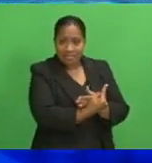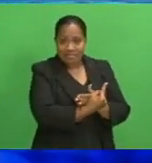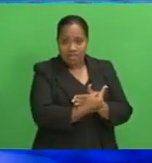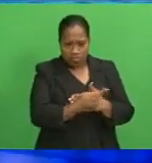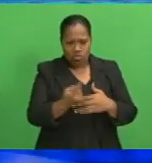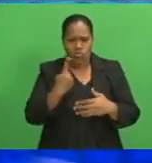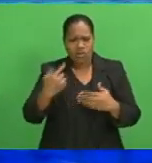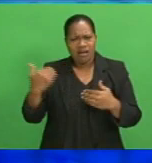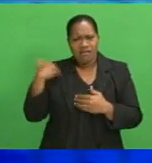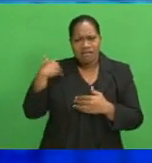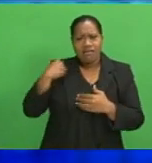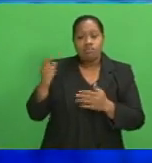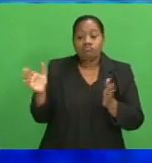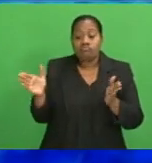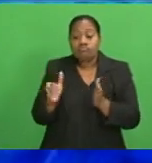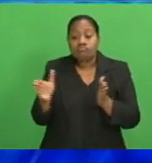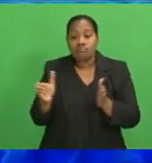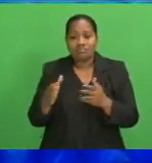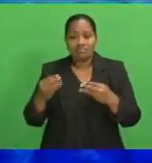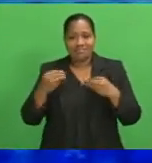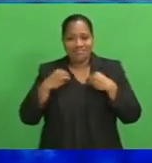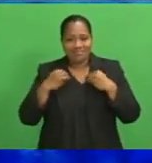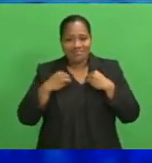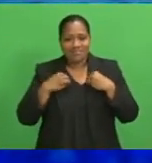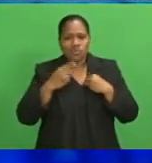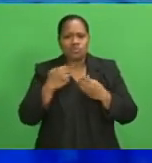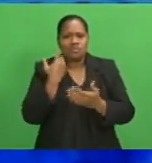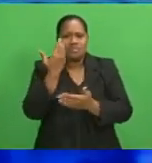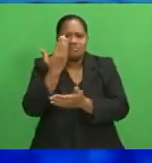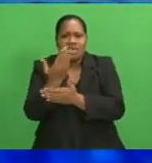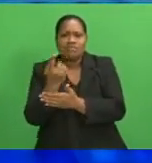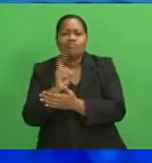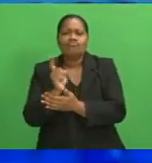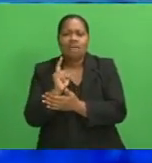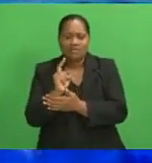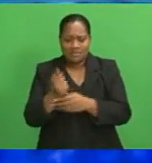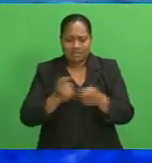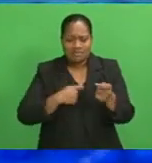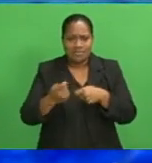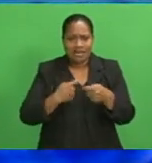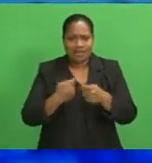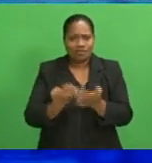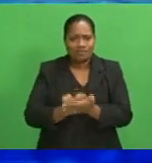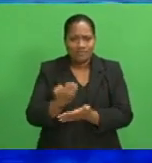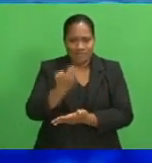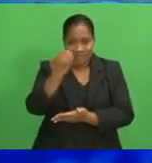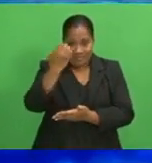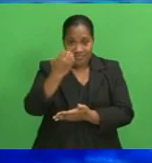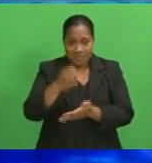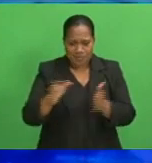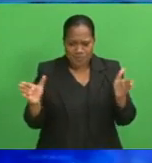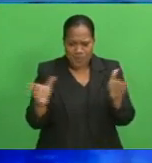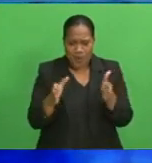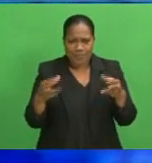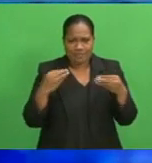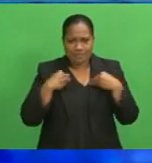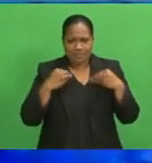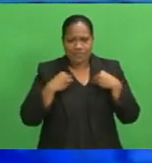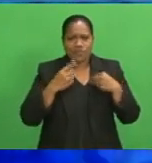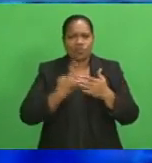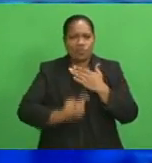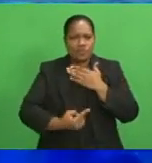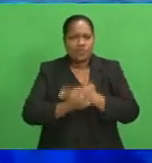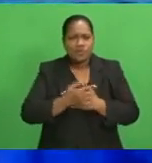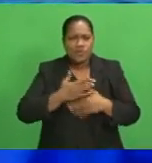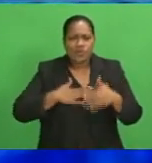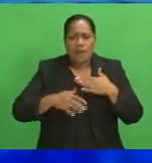small and medium enterprises relying on the daily function of the market economy. The Fiji Chamber of Small and Medium Enterprises anticipates more of its